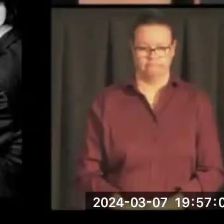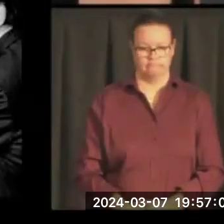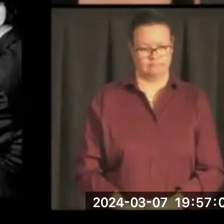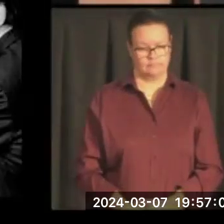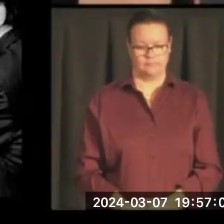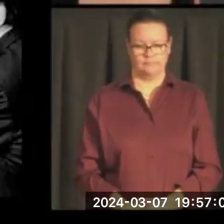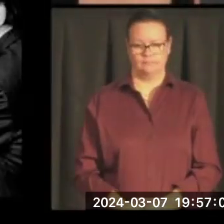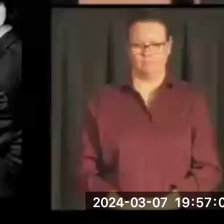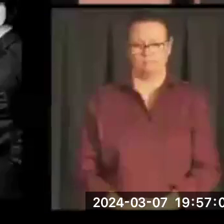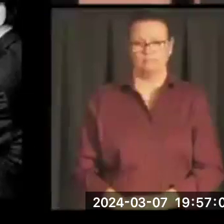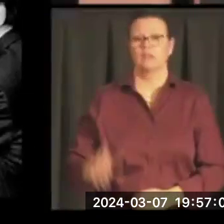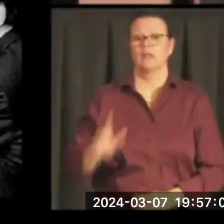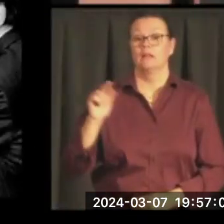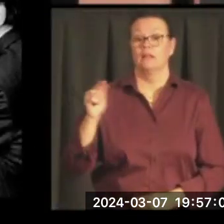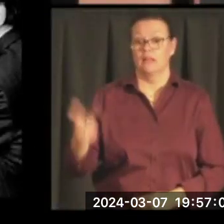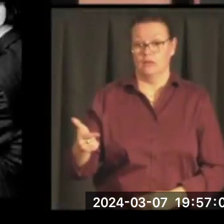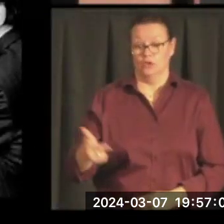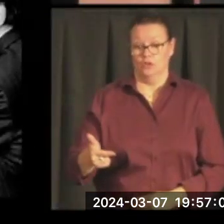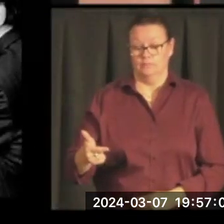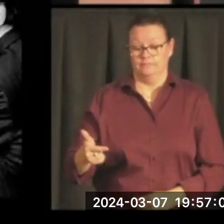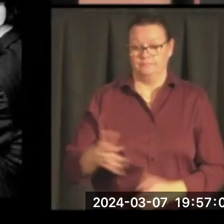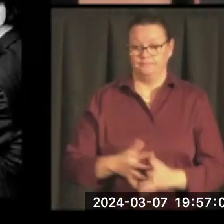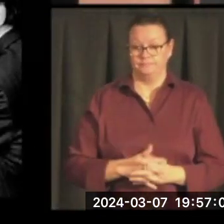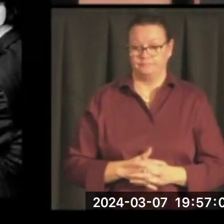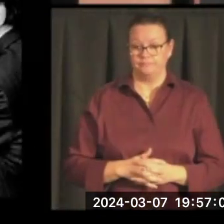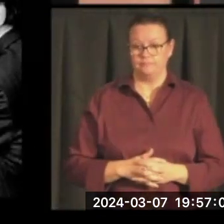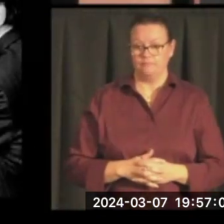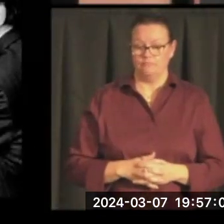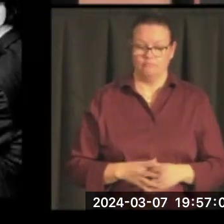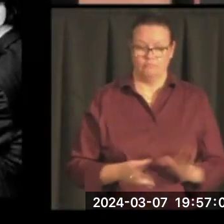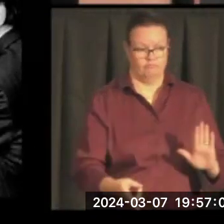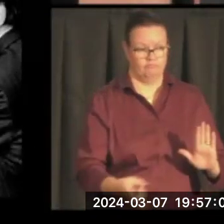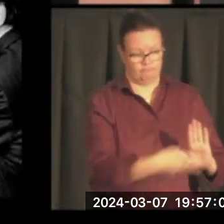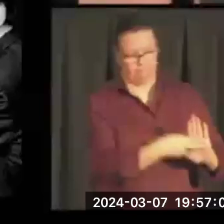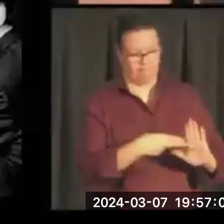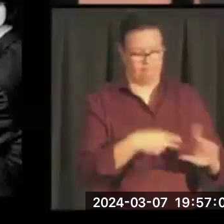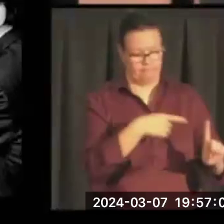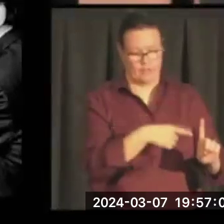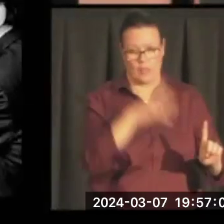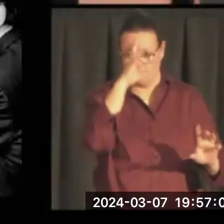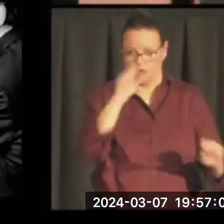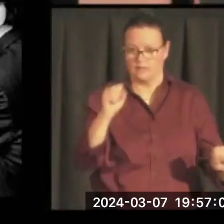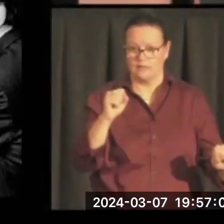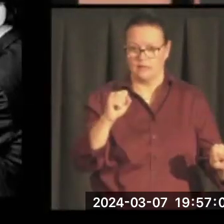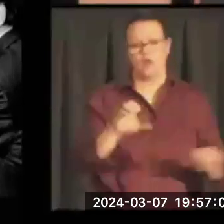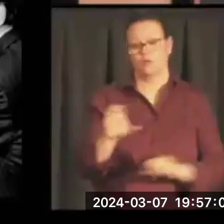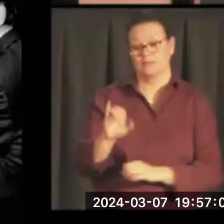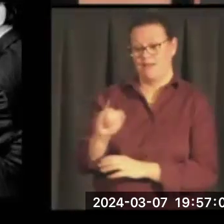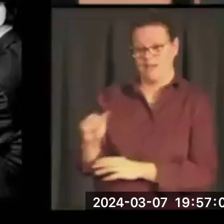Shortly after that, as a result of the wrongdoings of the intelligence community,